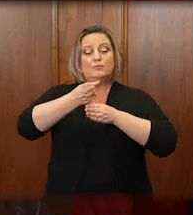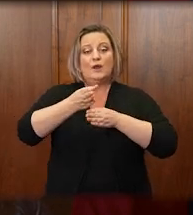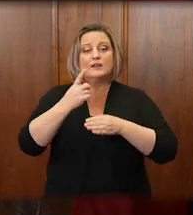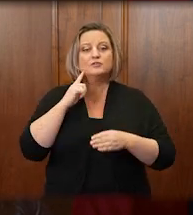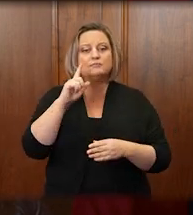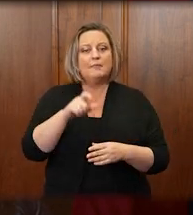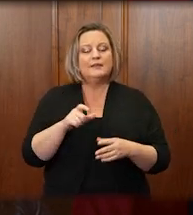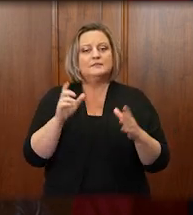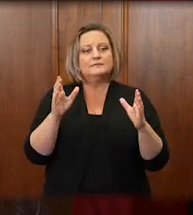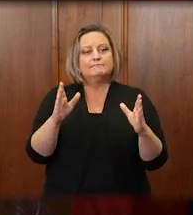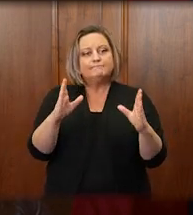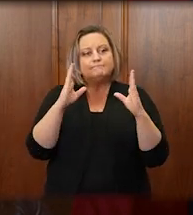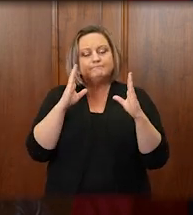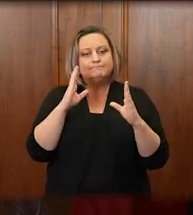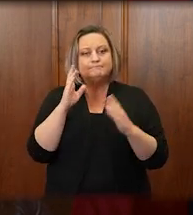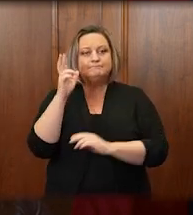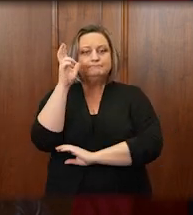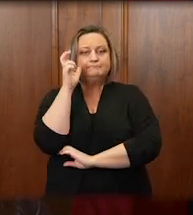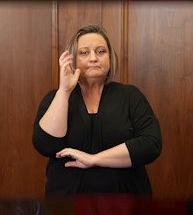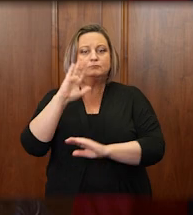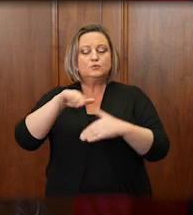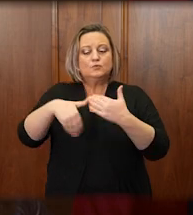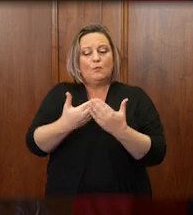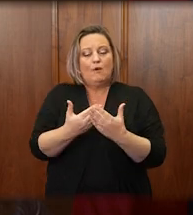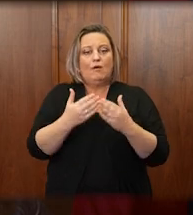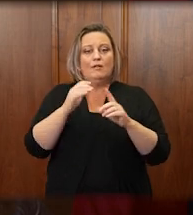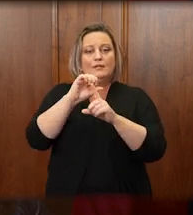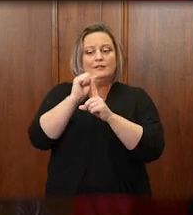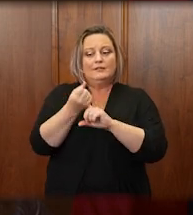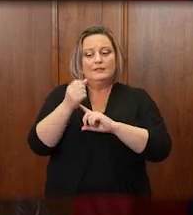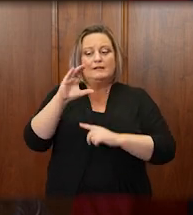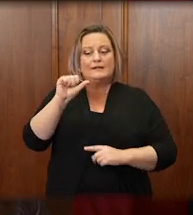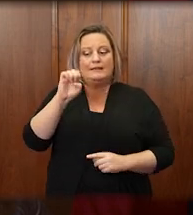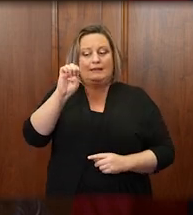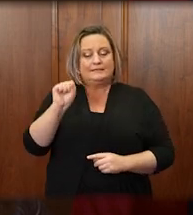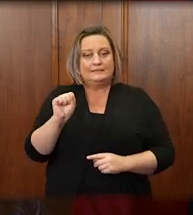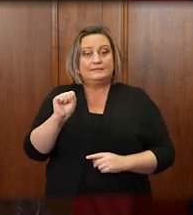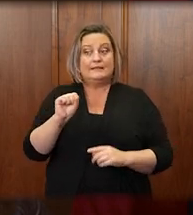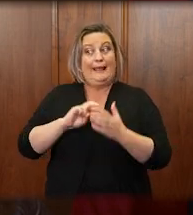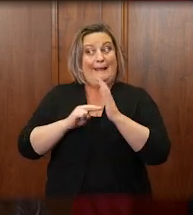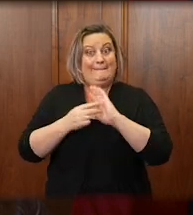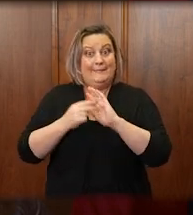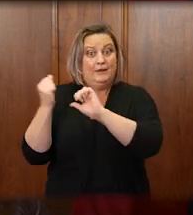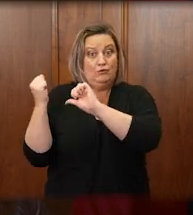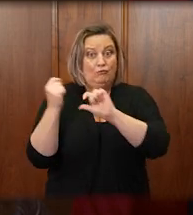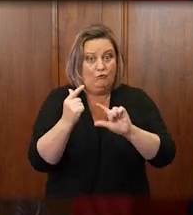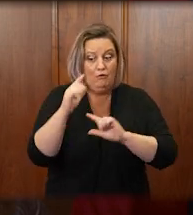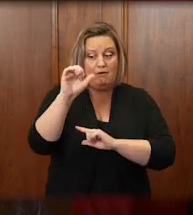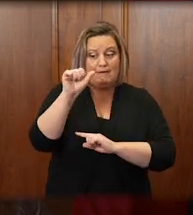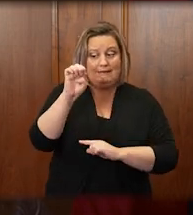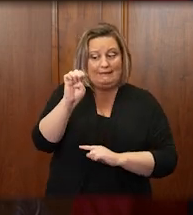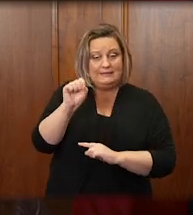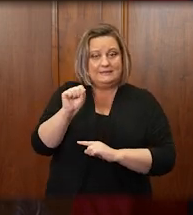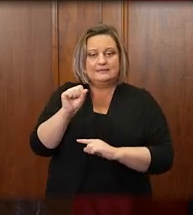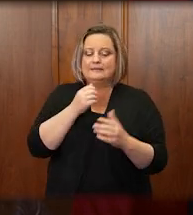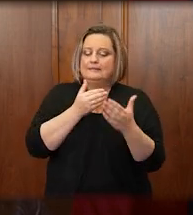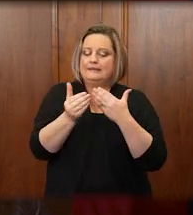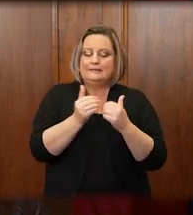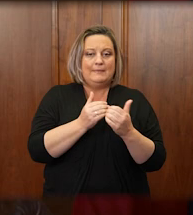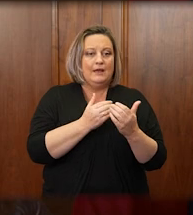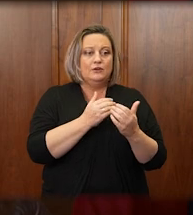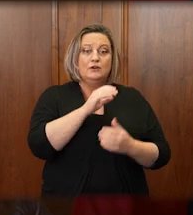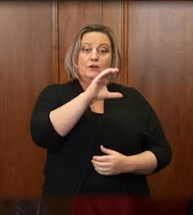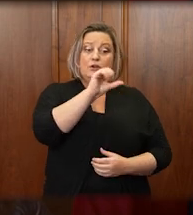before it in a timely manner. And I mean all cases when I say that. This is true whether those cases involve criminal